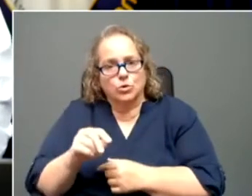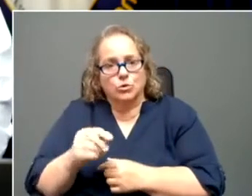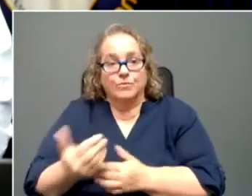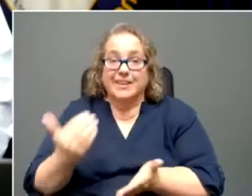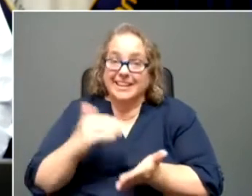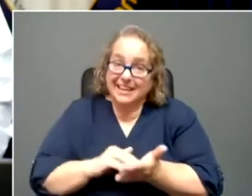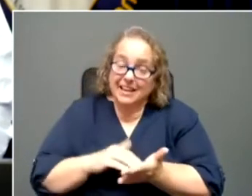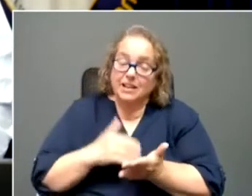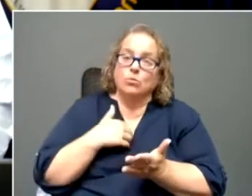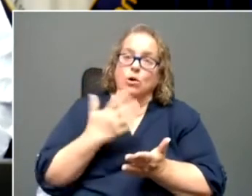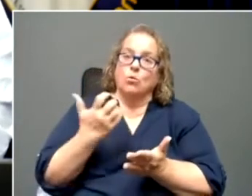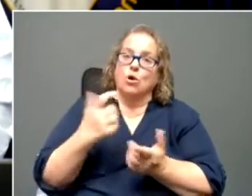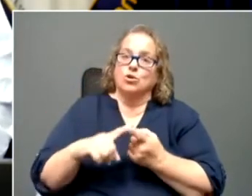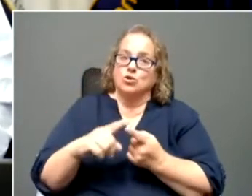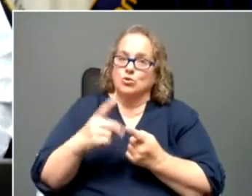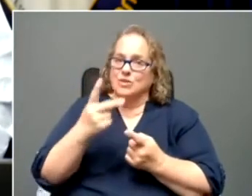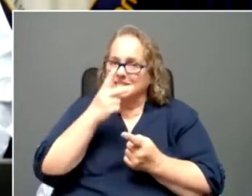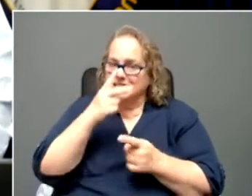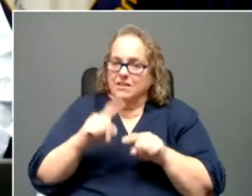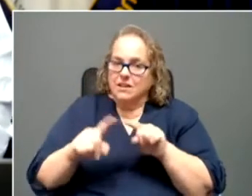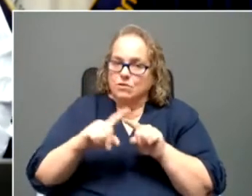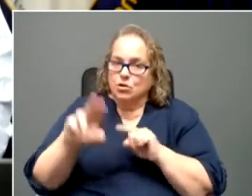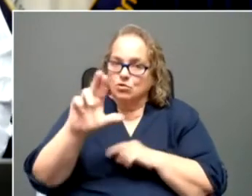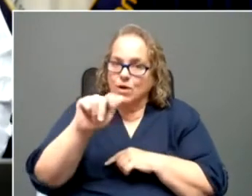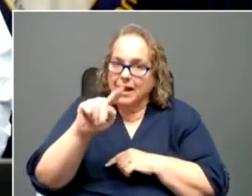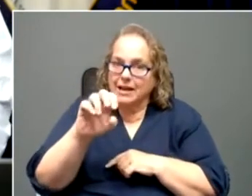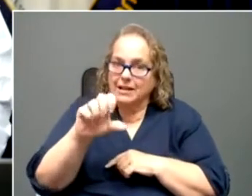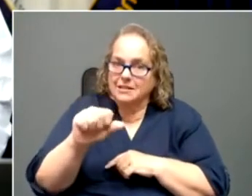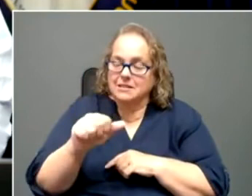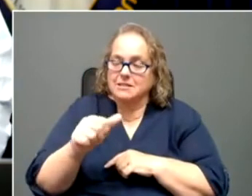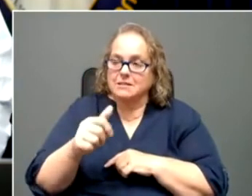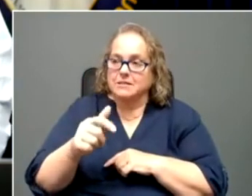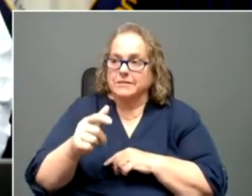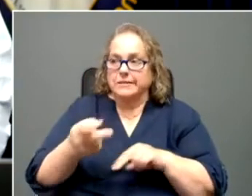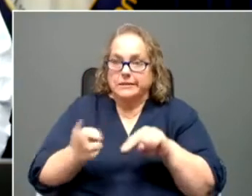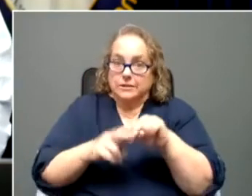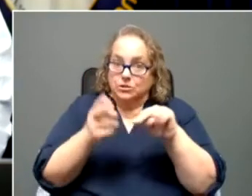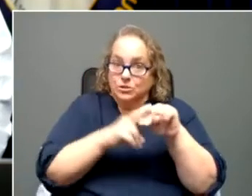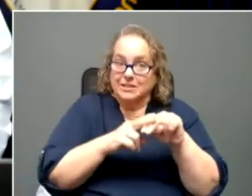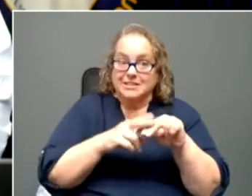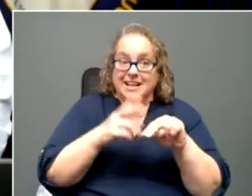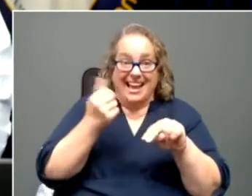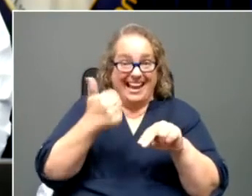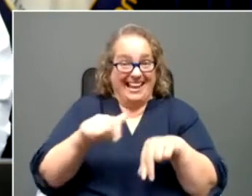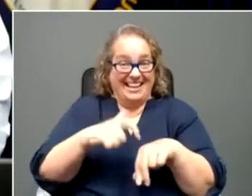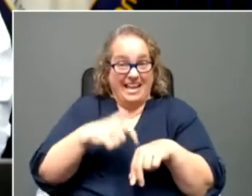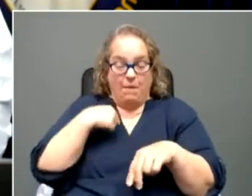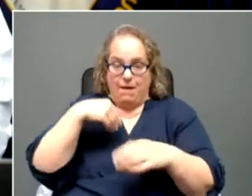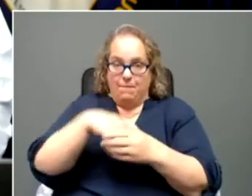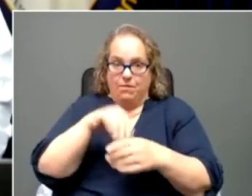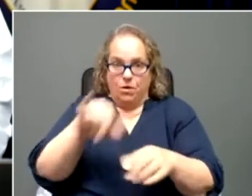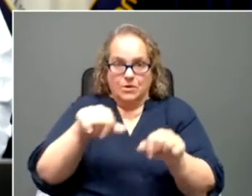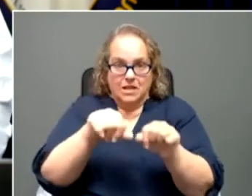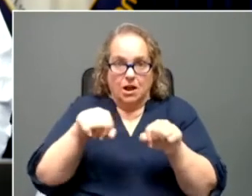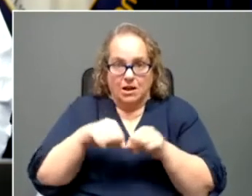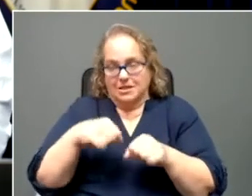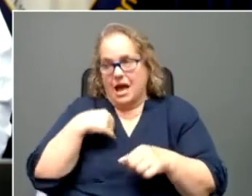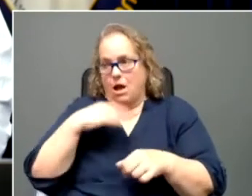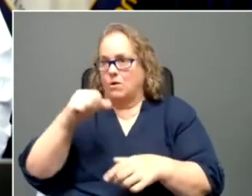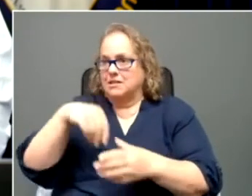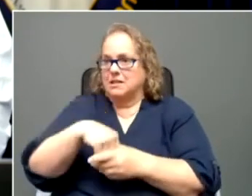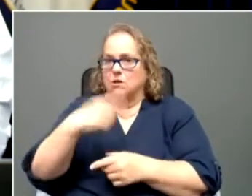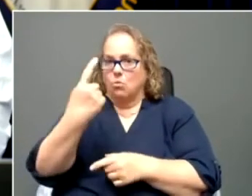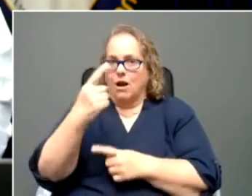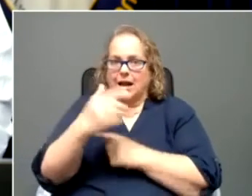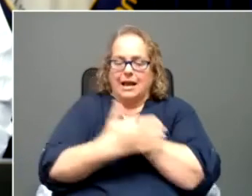to see those rates pick up. Certainly every time I'm in any of those areas. I was in one county that's on the lower end, uh,